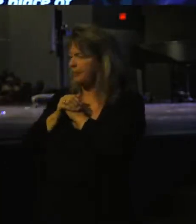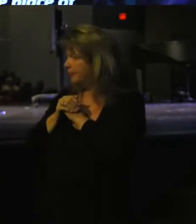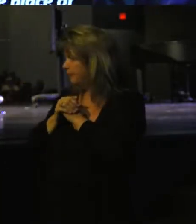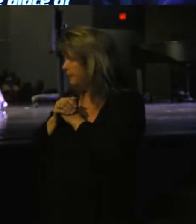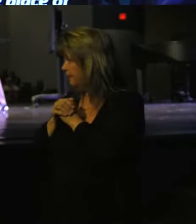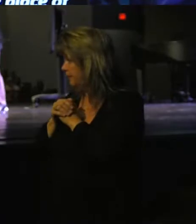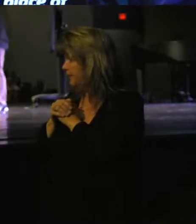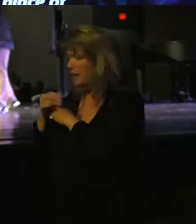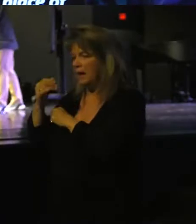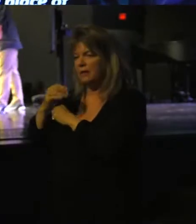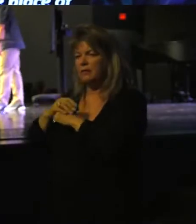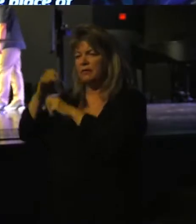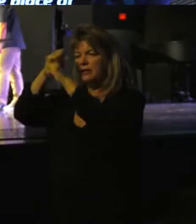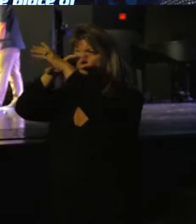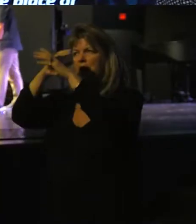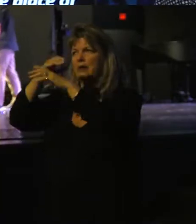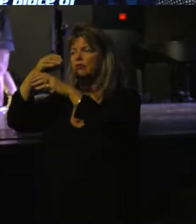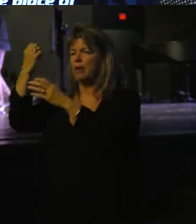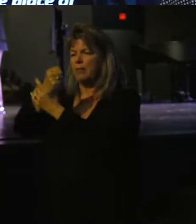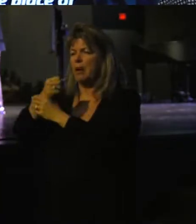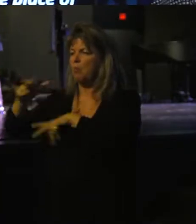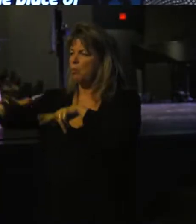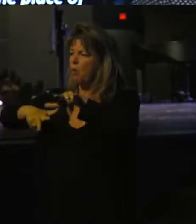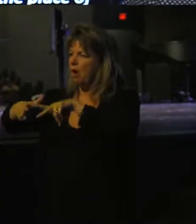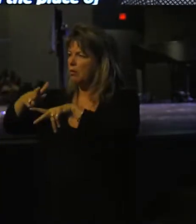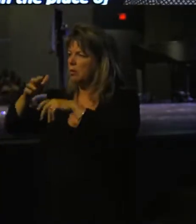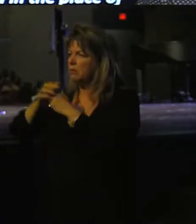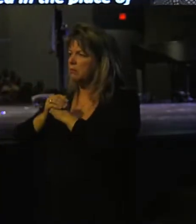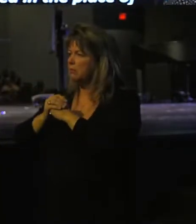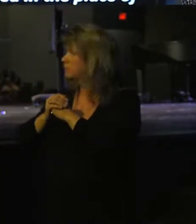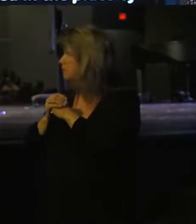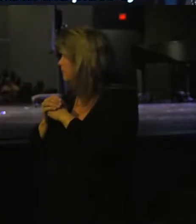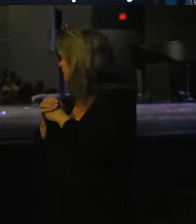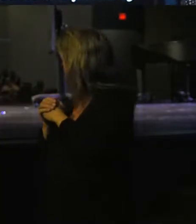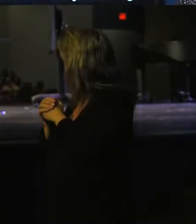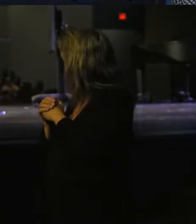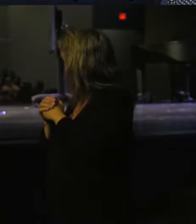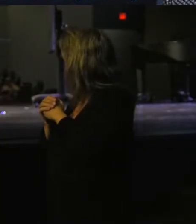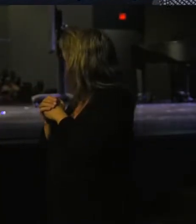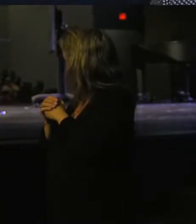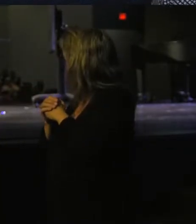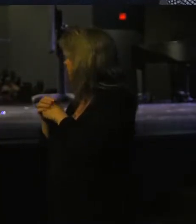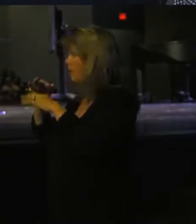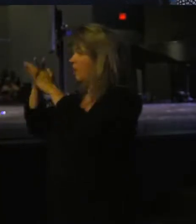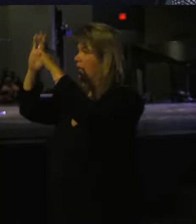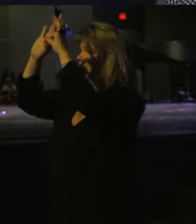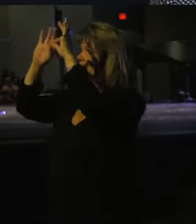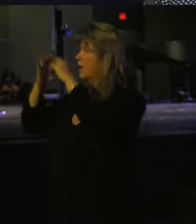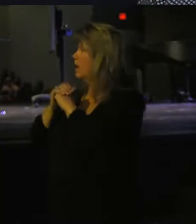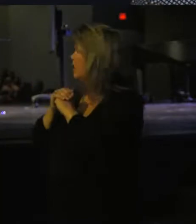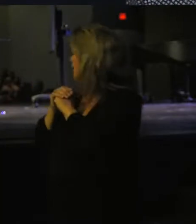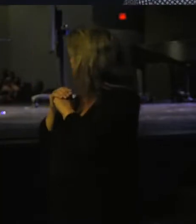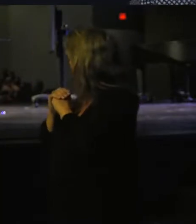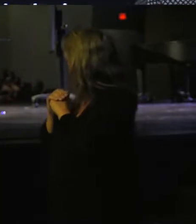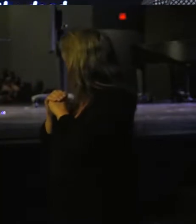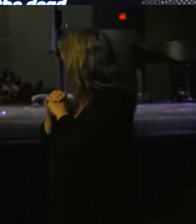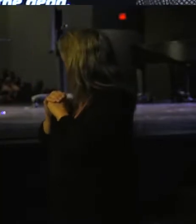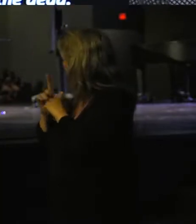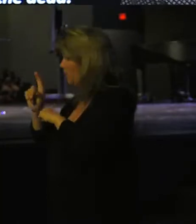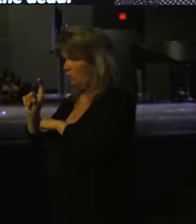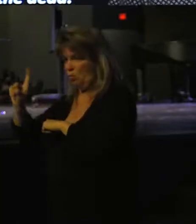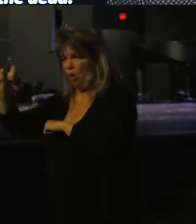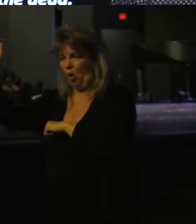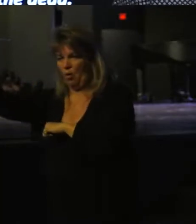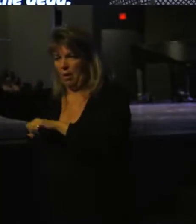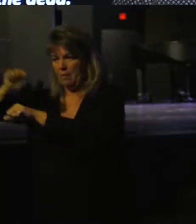Just imagine Abraham walking with his eyes, holding on to what he cherishes so much, holding on to what he loves, walking up the